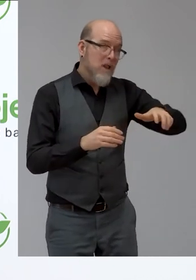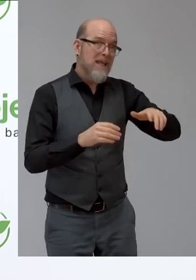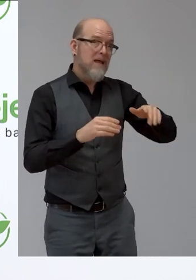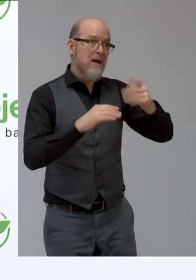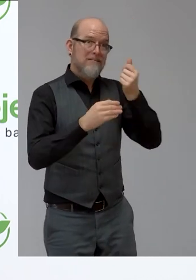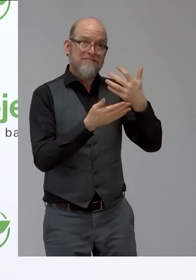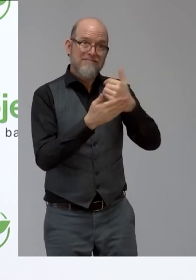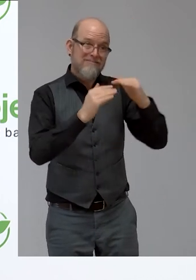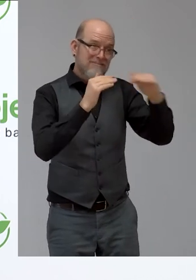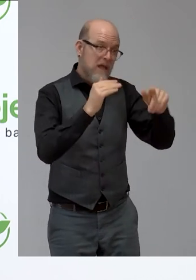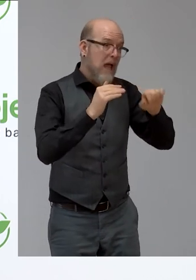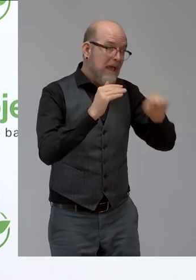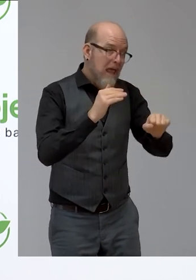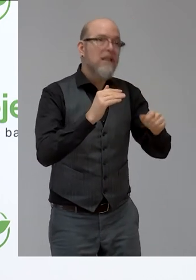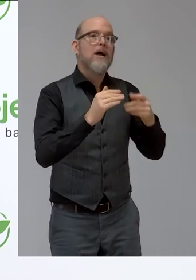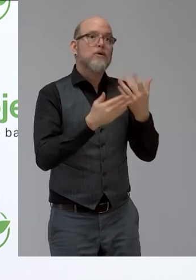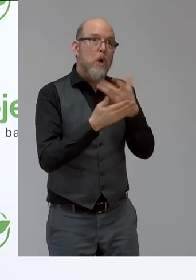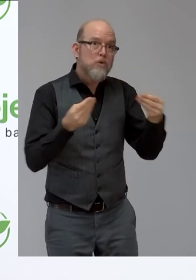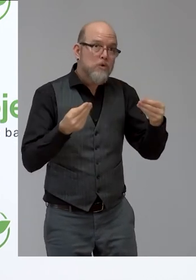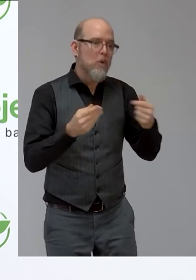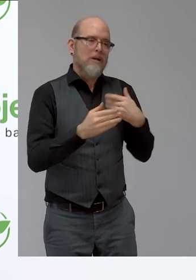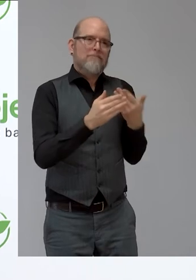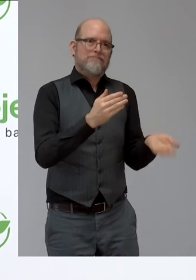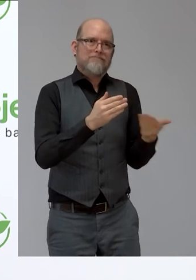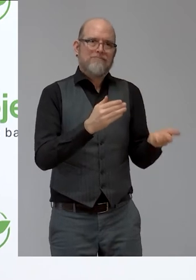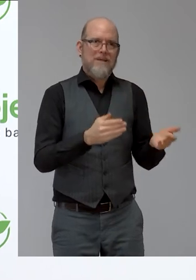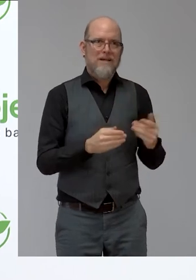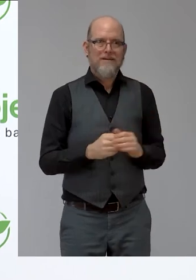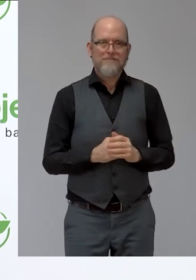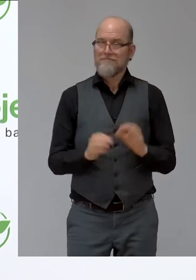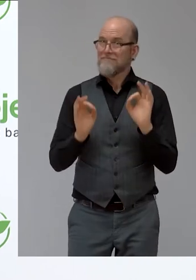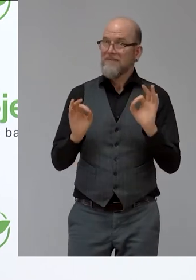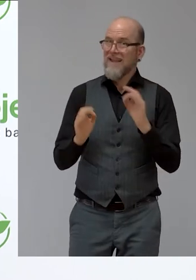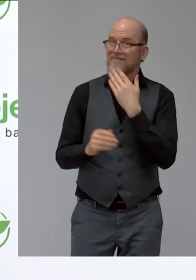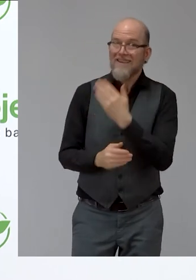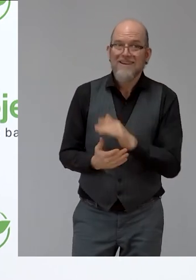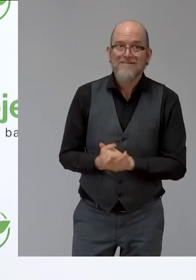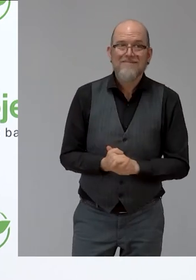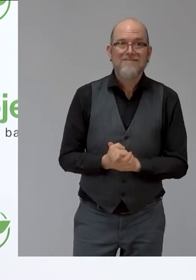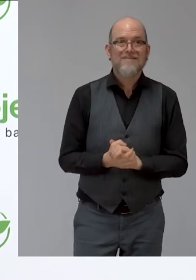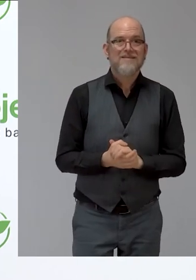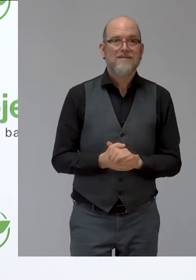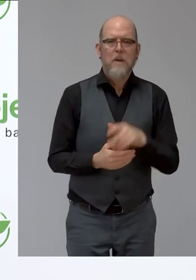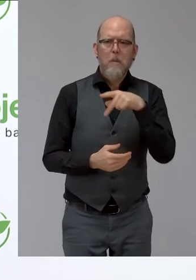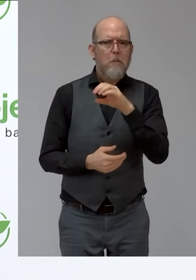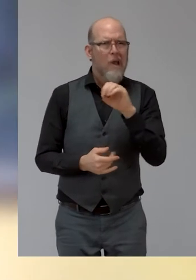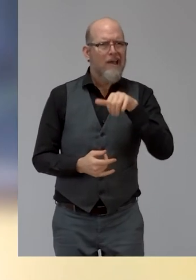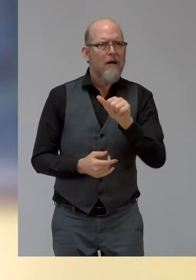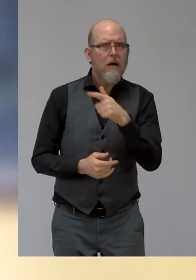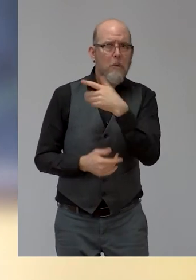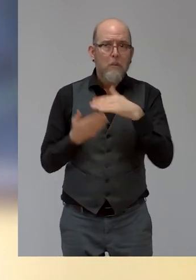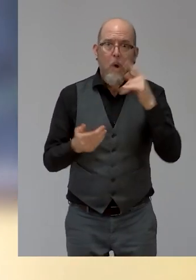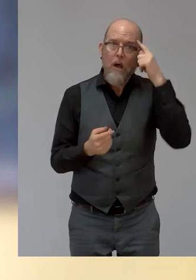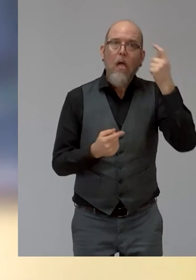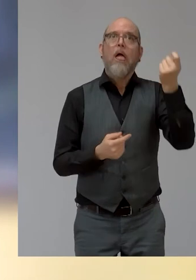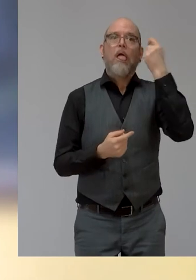this great contribution. Anything you add, Pooja, as a last sentence, something that came to your mind? Yeah, I